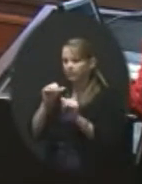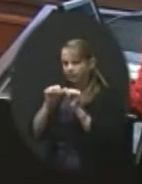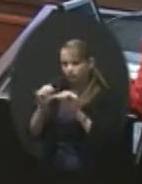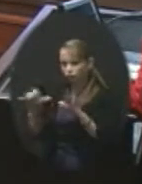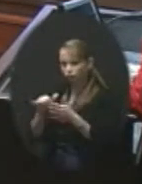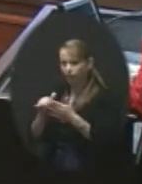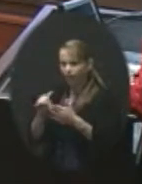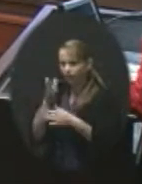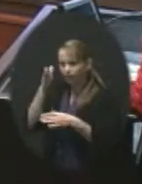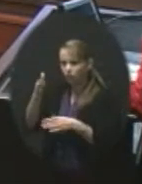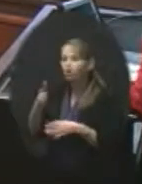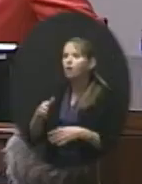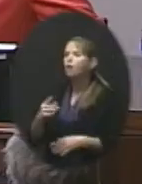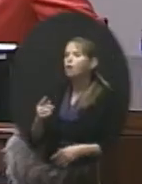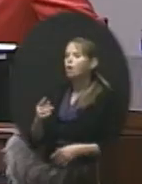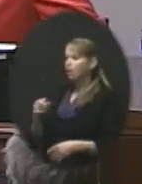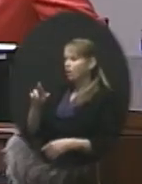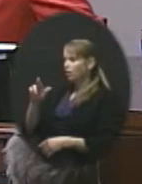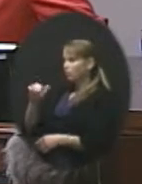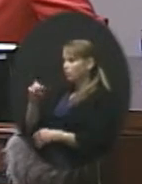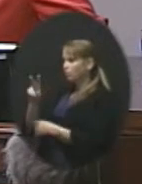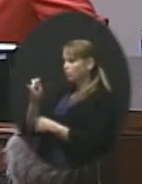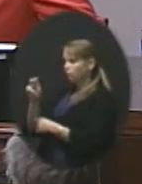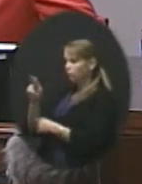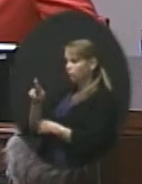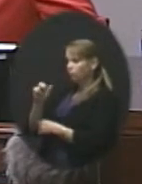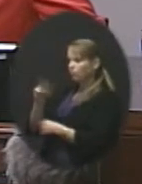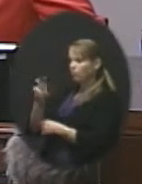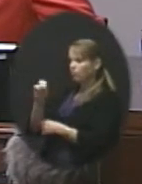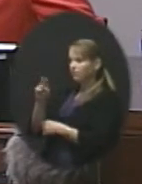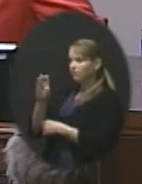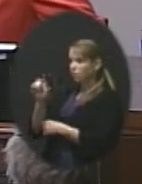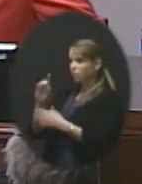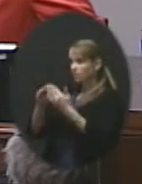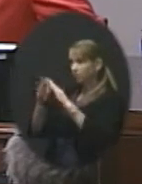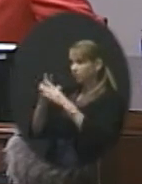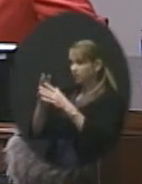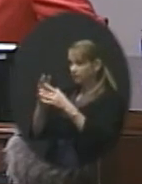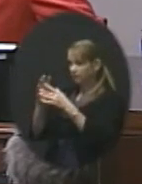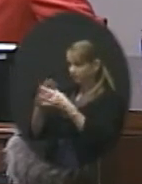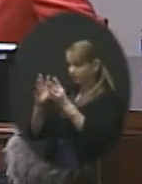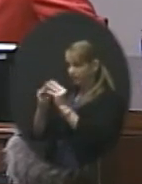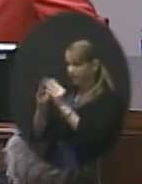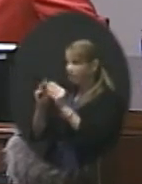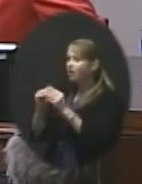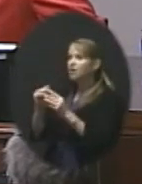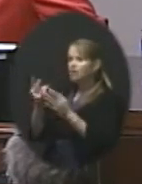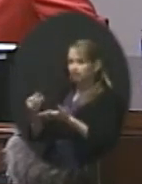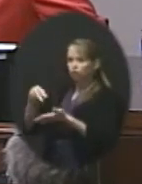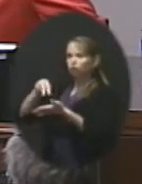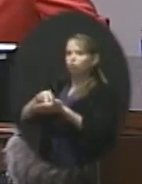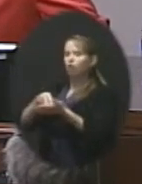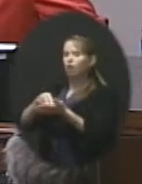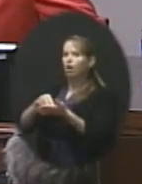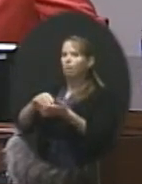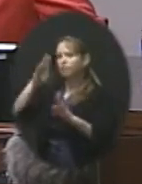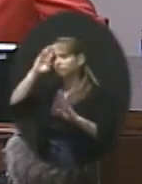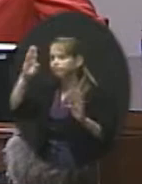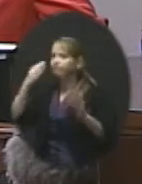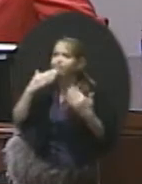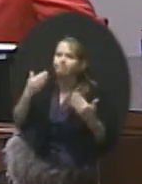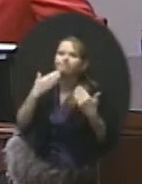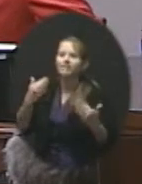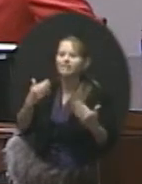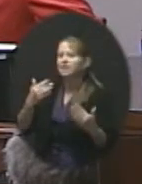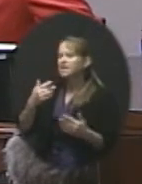stood up at the Ravenwood community meeting and thanked this board. He's been waiting patiently from the triangle to attend the new elementary